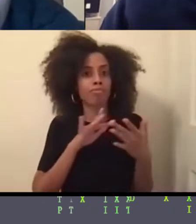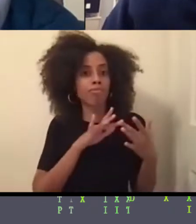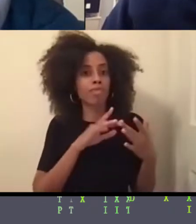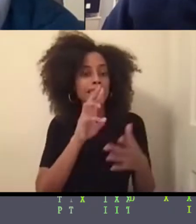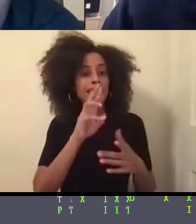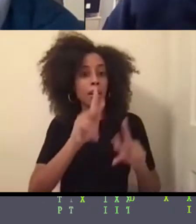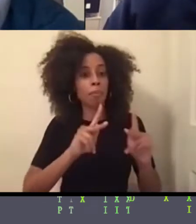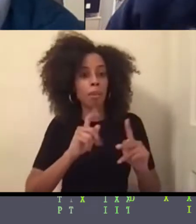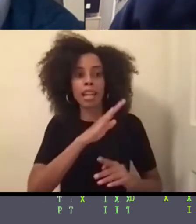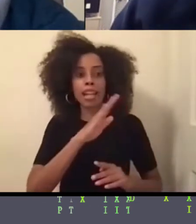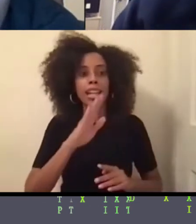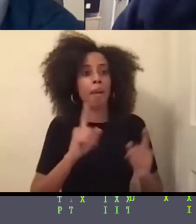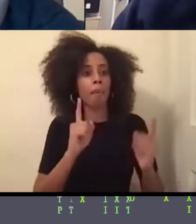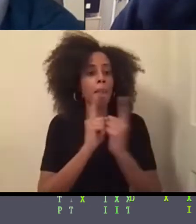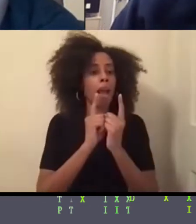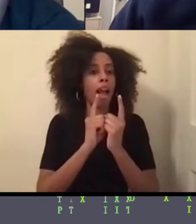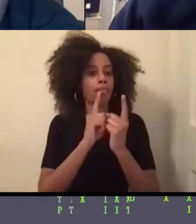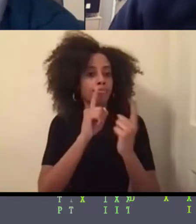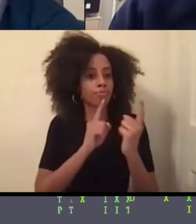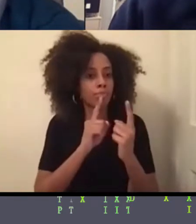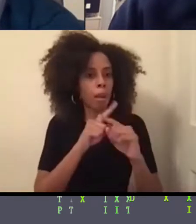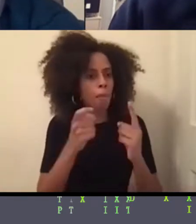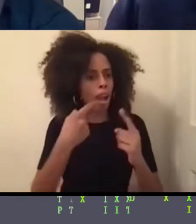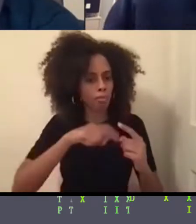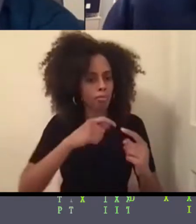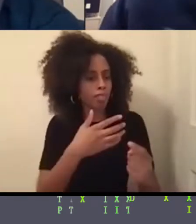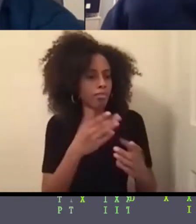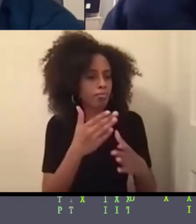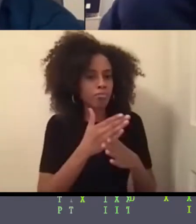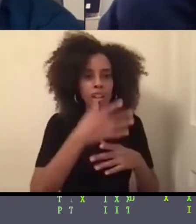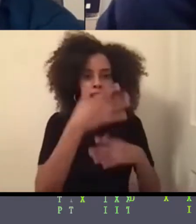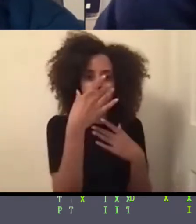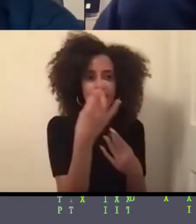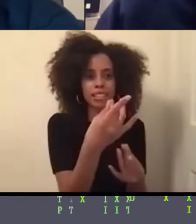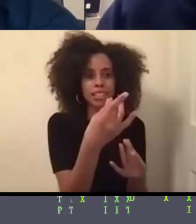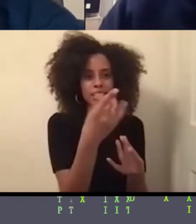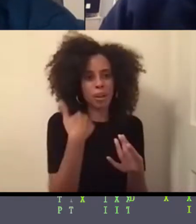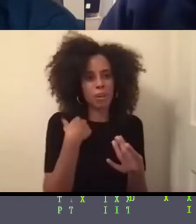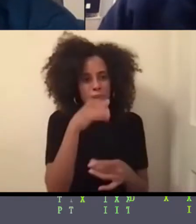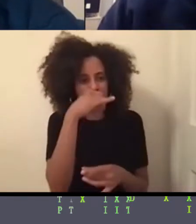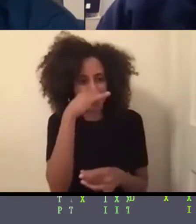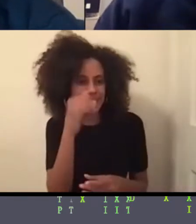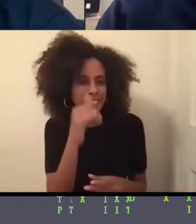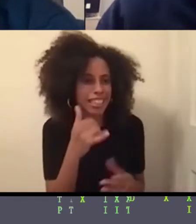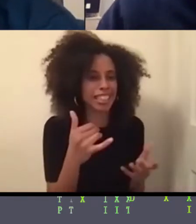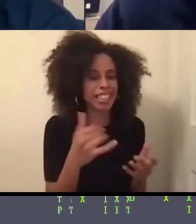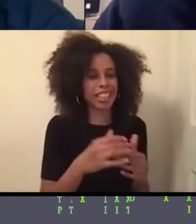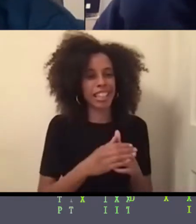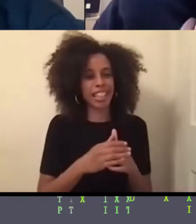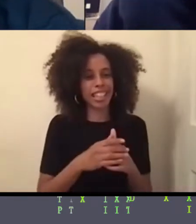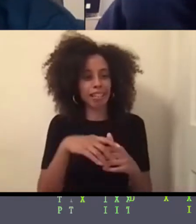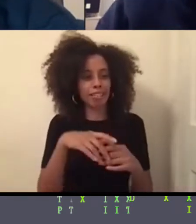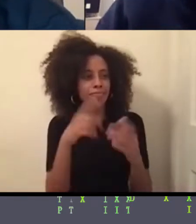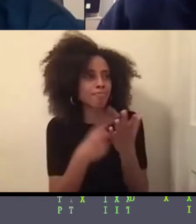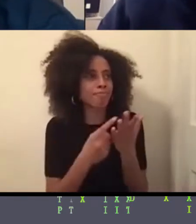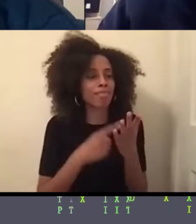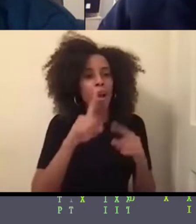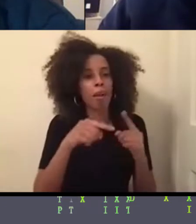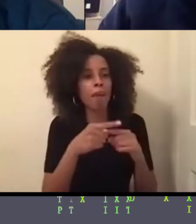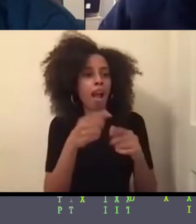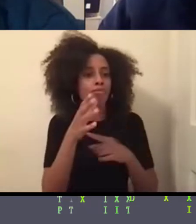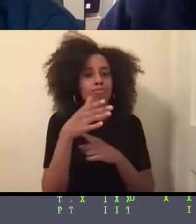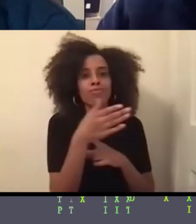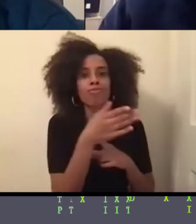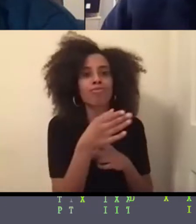person, but who all shared my interests. So we could talk, we could, you know, get goofy and talk about, like, birds and fish. And